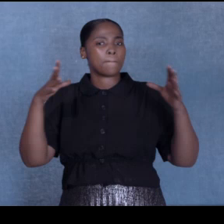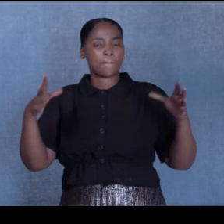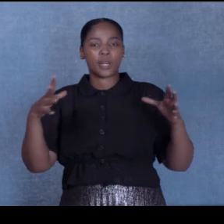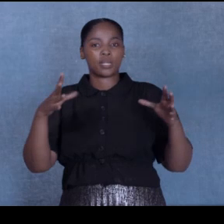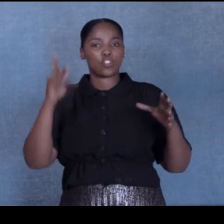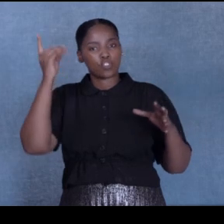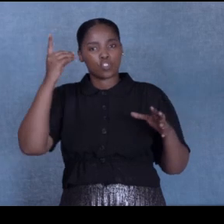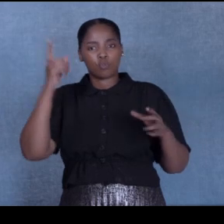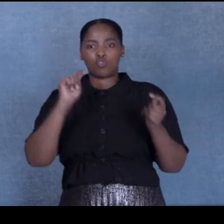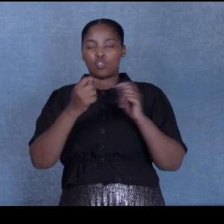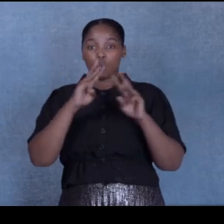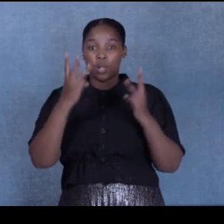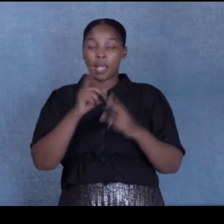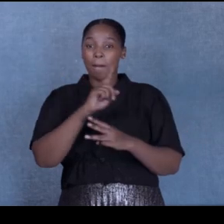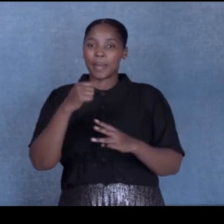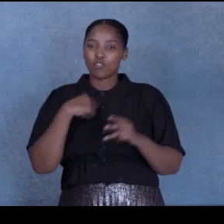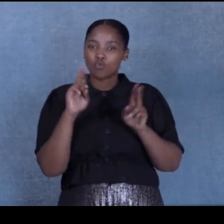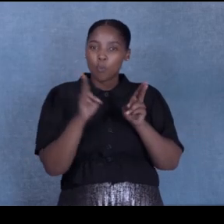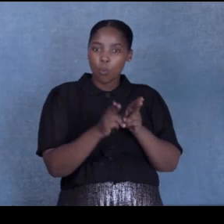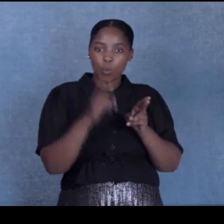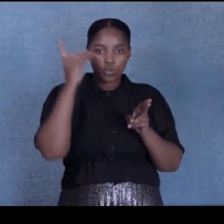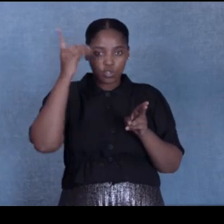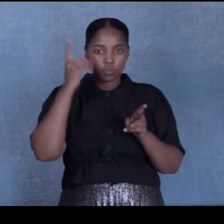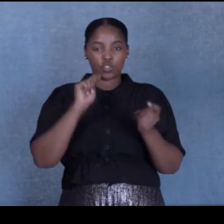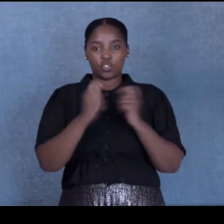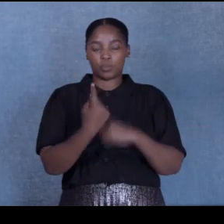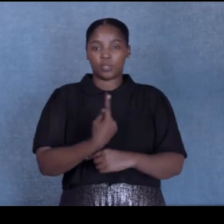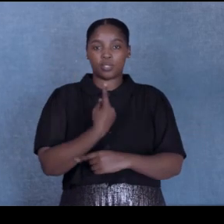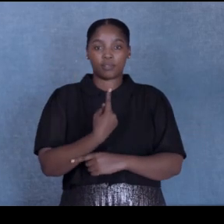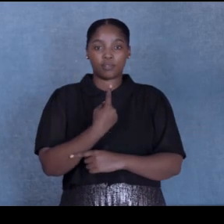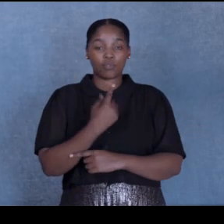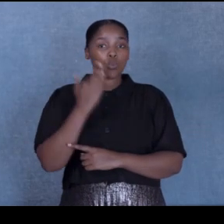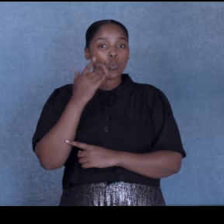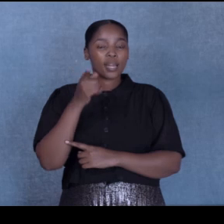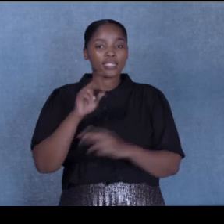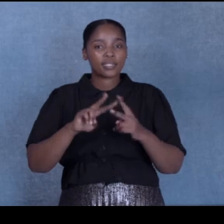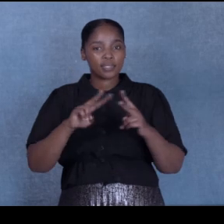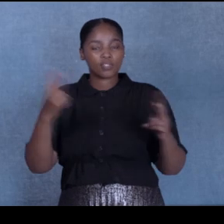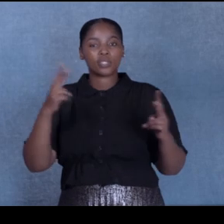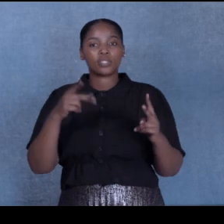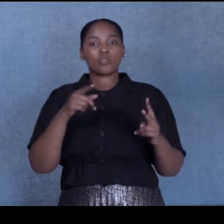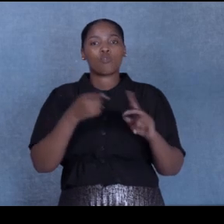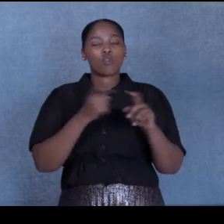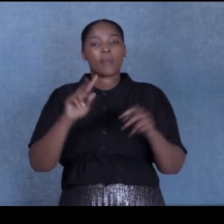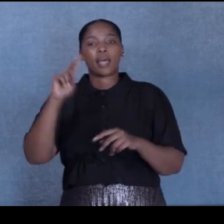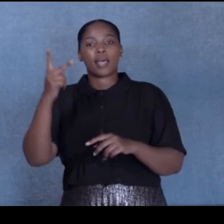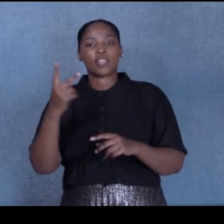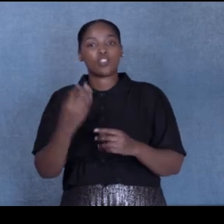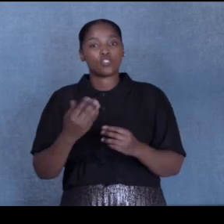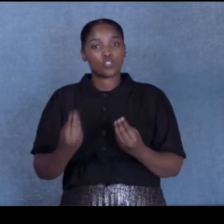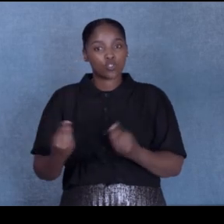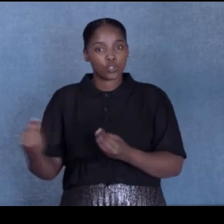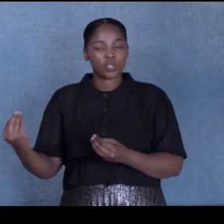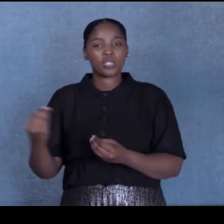a small dream to change myself. Being different from other children isn't easy. And to know your